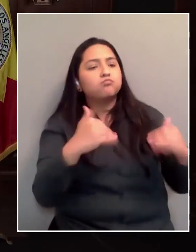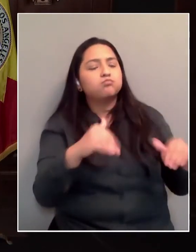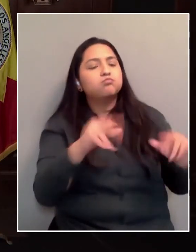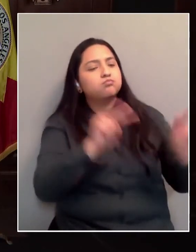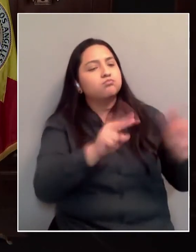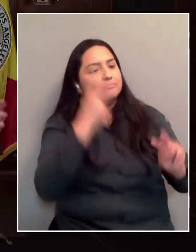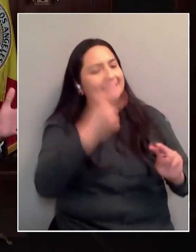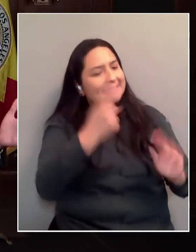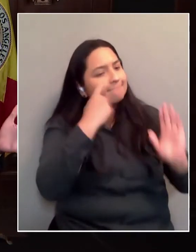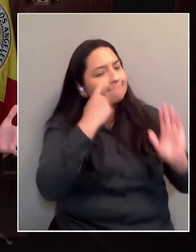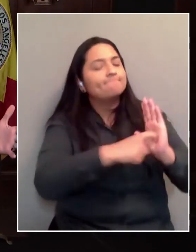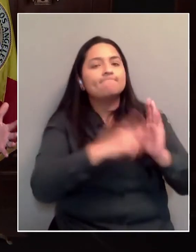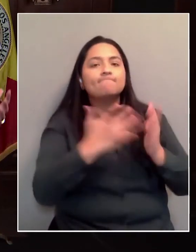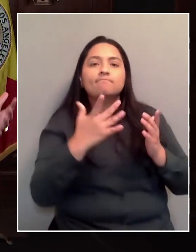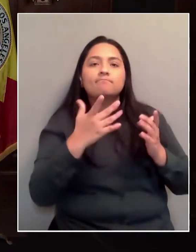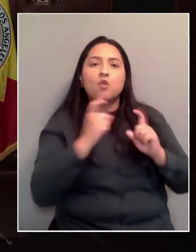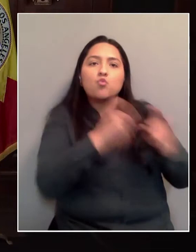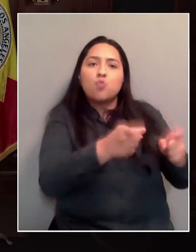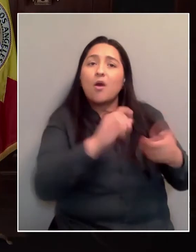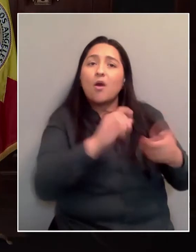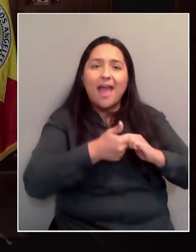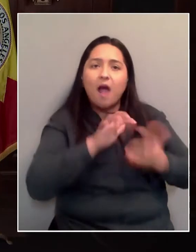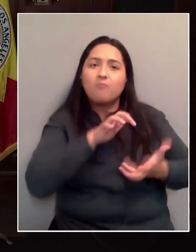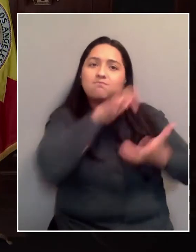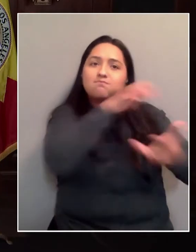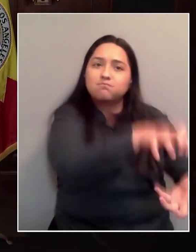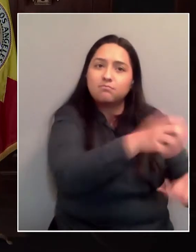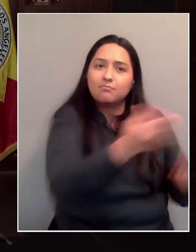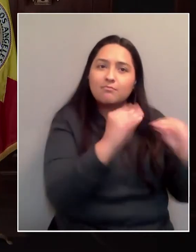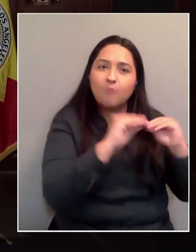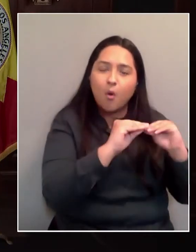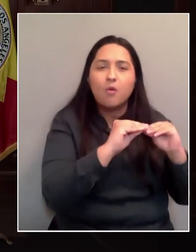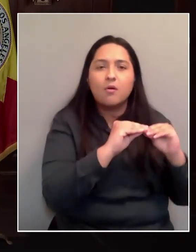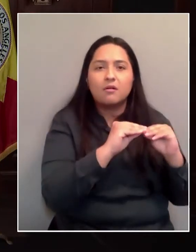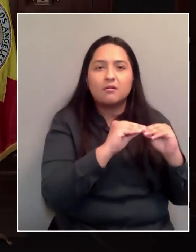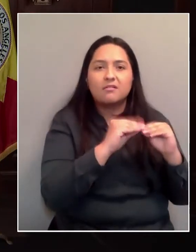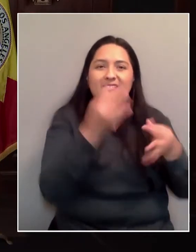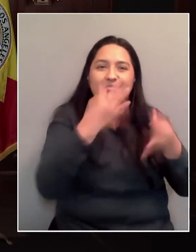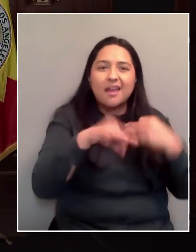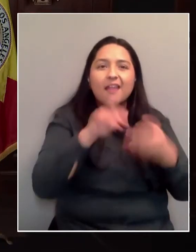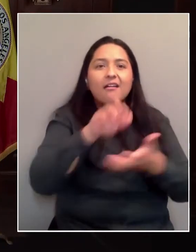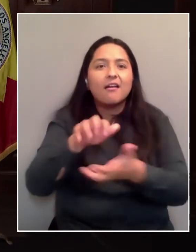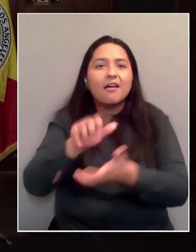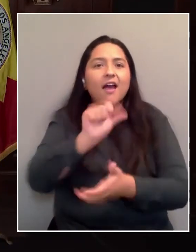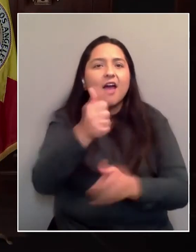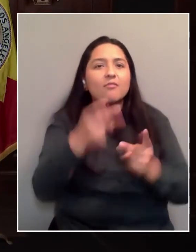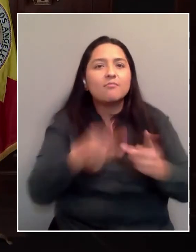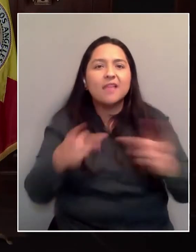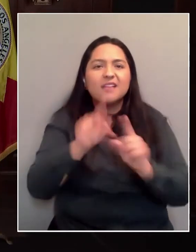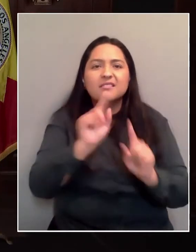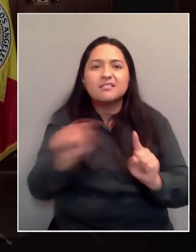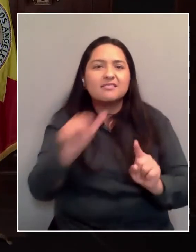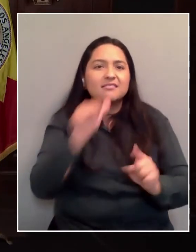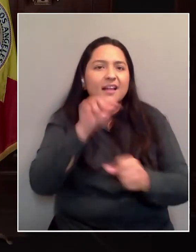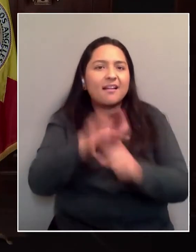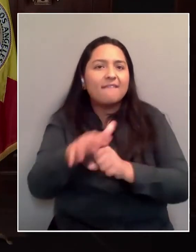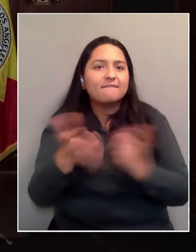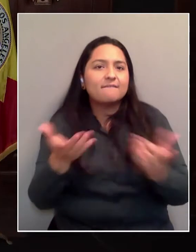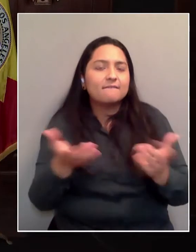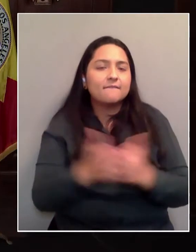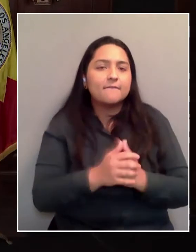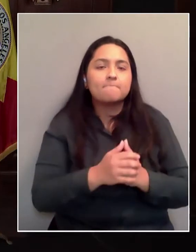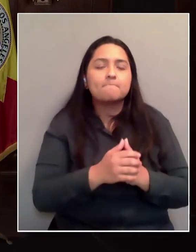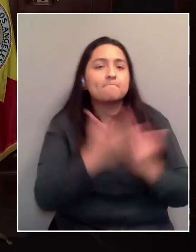before we also build more architecture around doses that don't exist. Thanks, Patrick. Mr. Murr, thank you much. You bet.